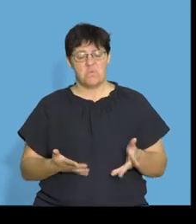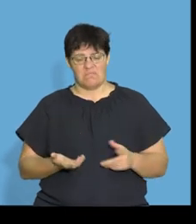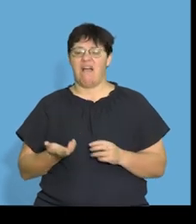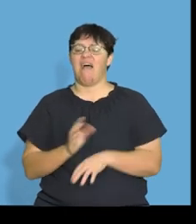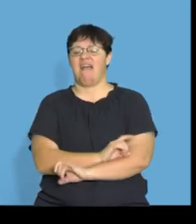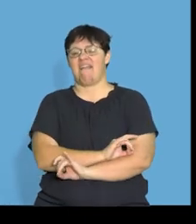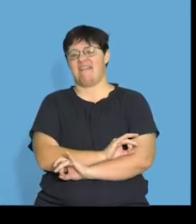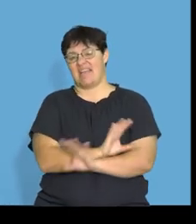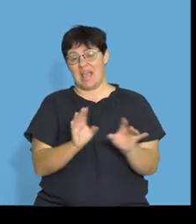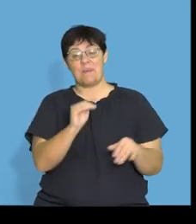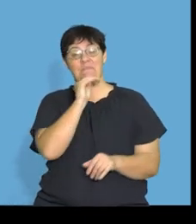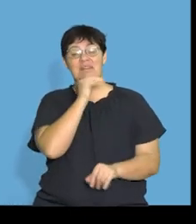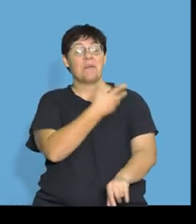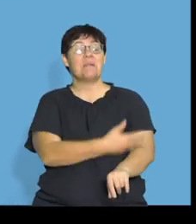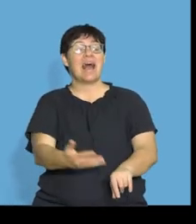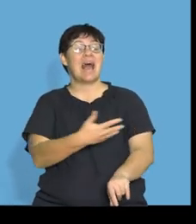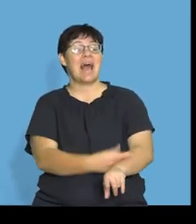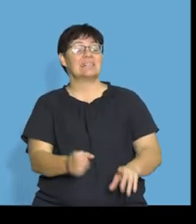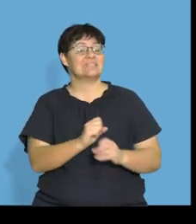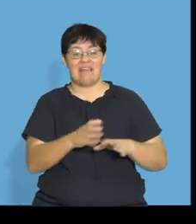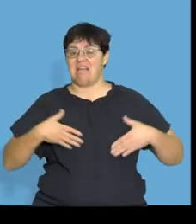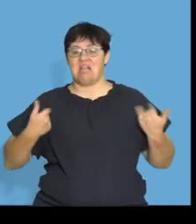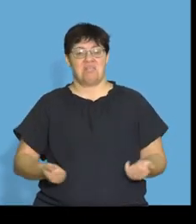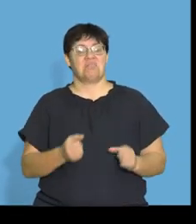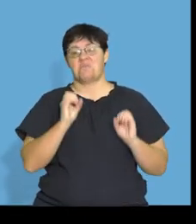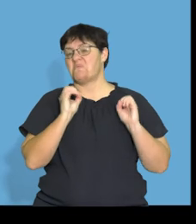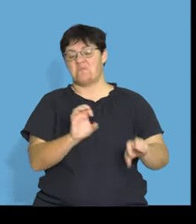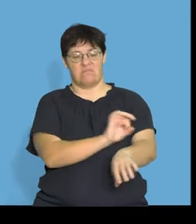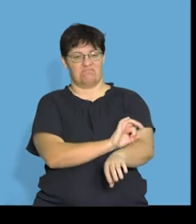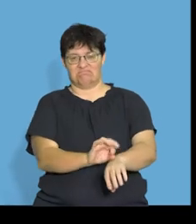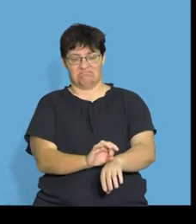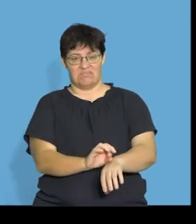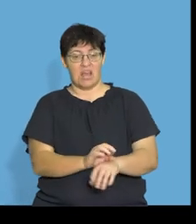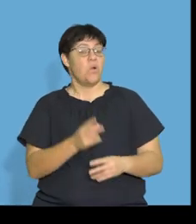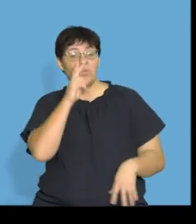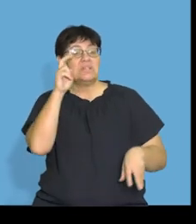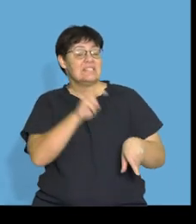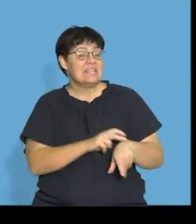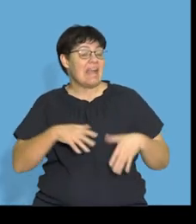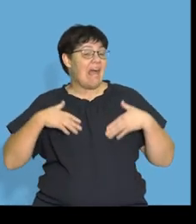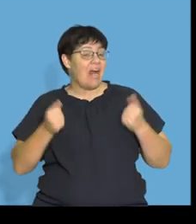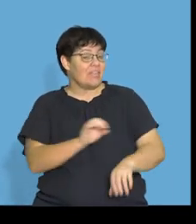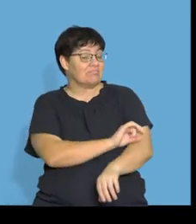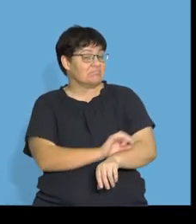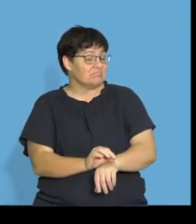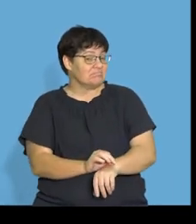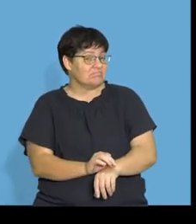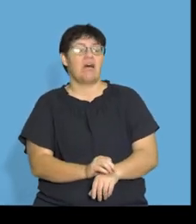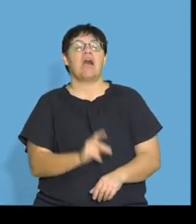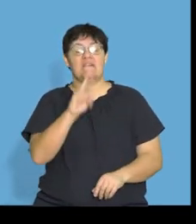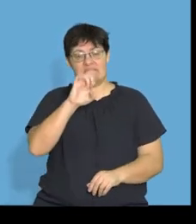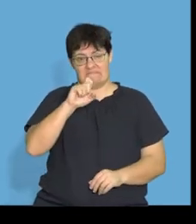because that means the blood vessels are not healthy. And what do we need for healthy blood vessels? We need